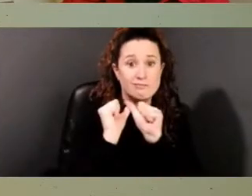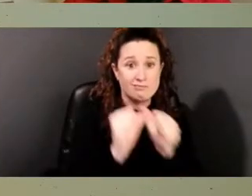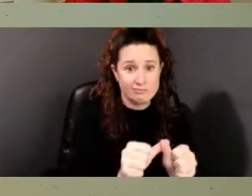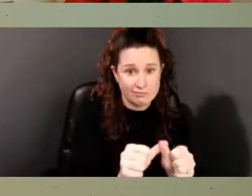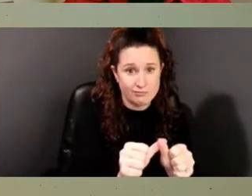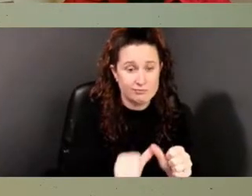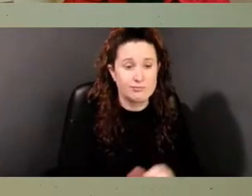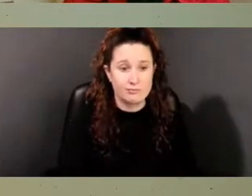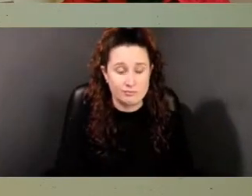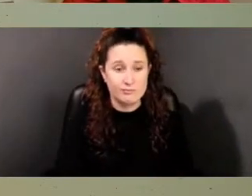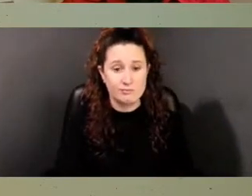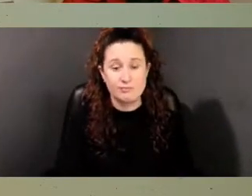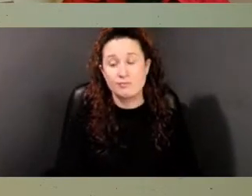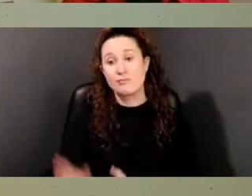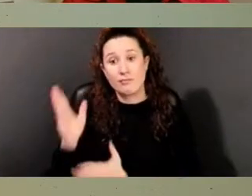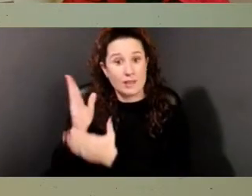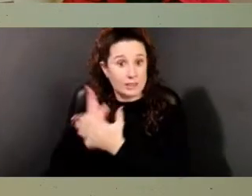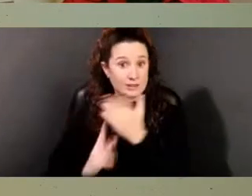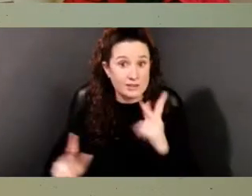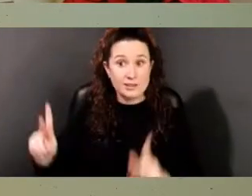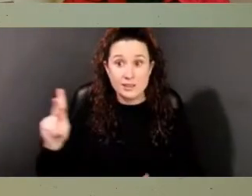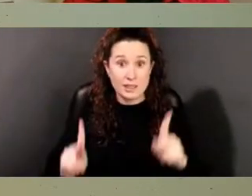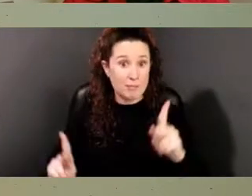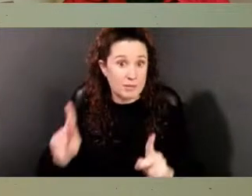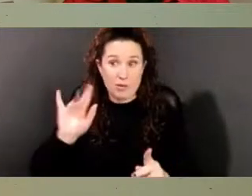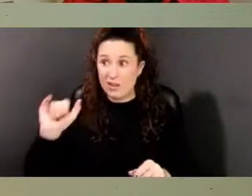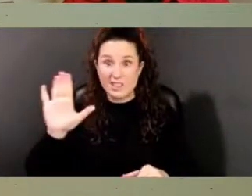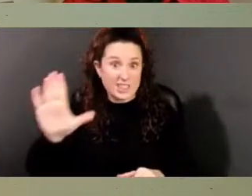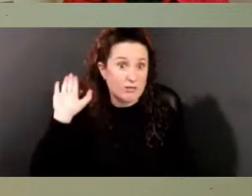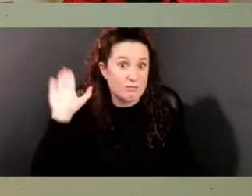For some people, that would have been a lifetime.